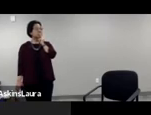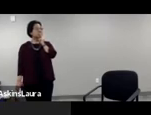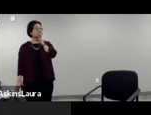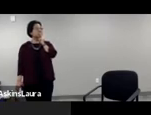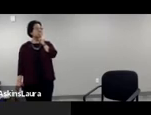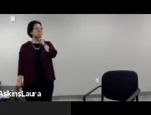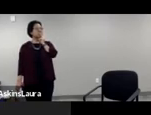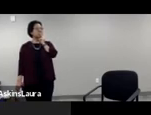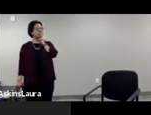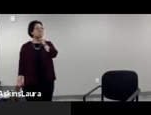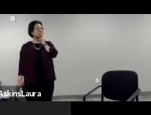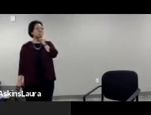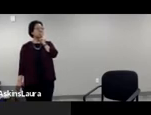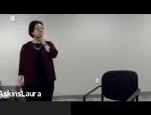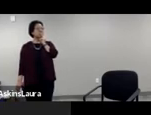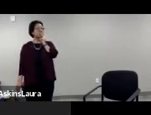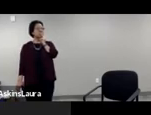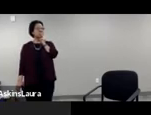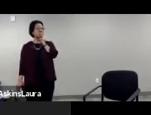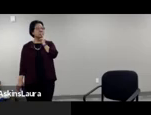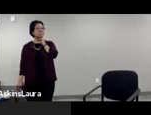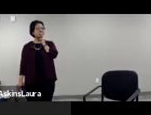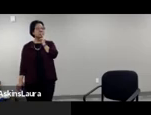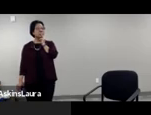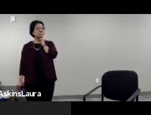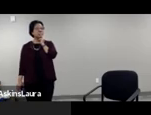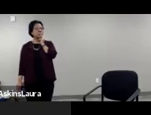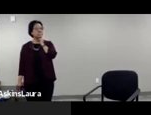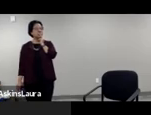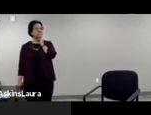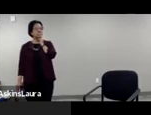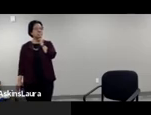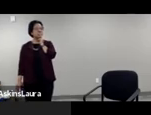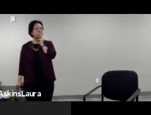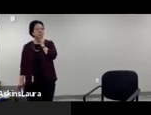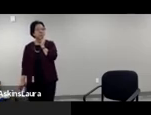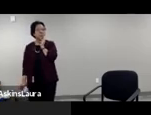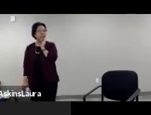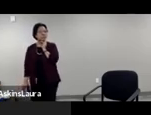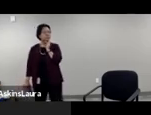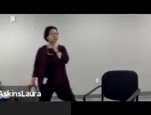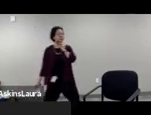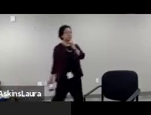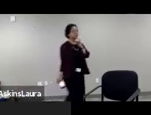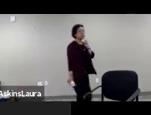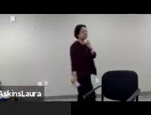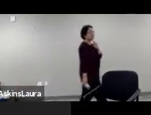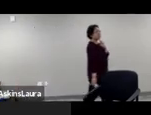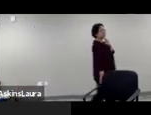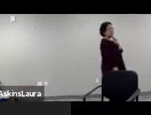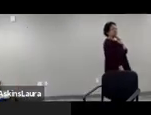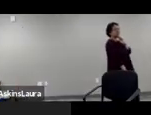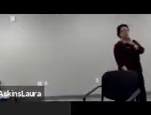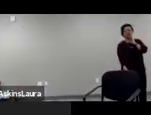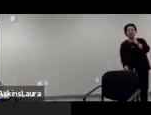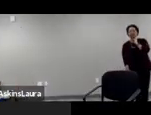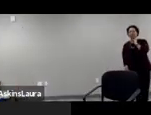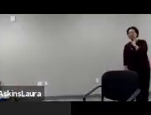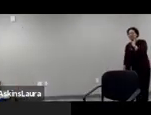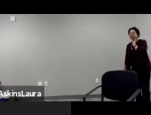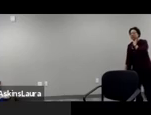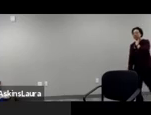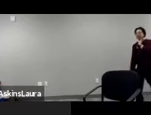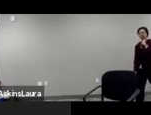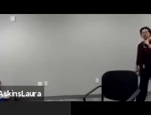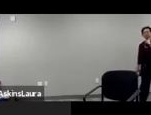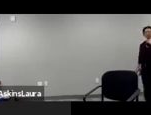people feel that sometimes uh paper data has a stronger effect uh whether that's accurate or not we're not